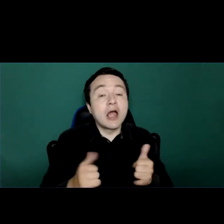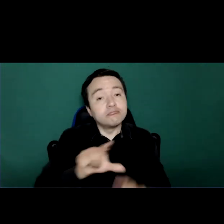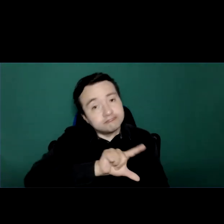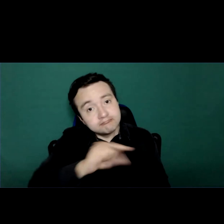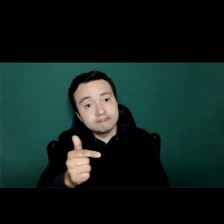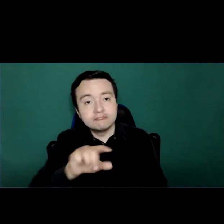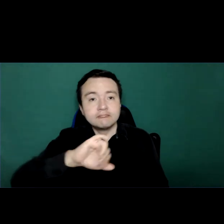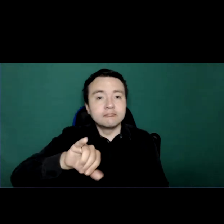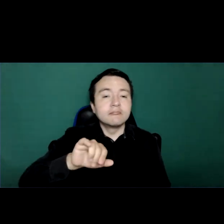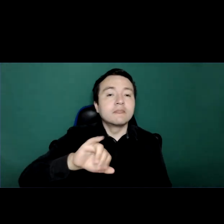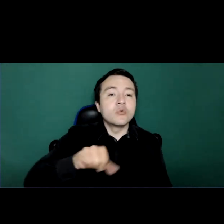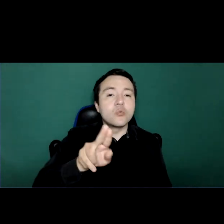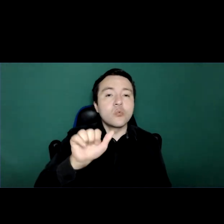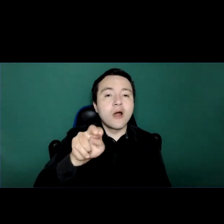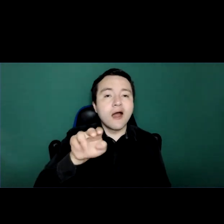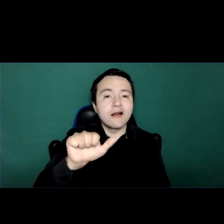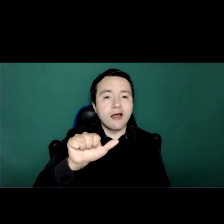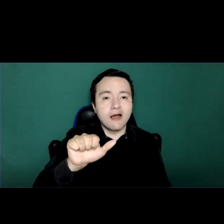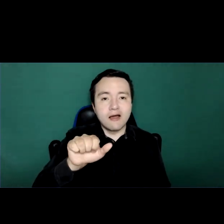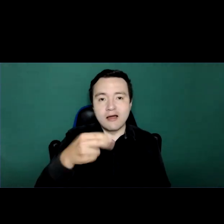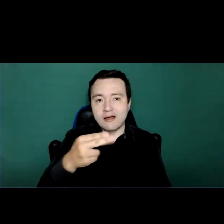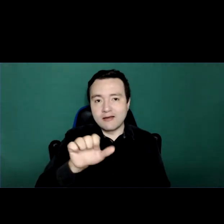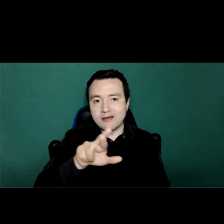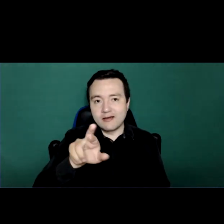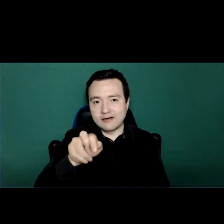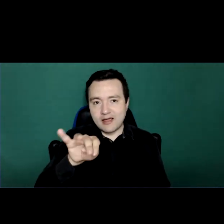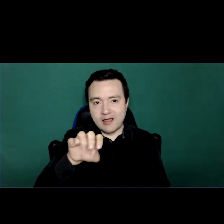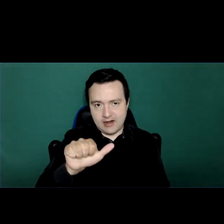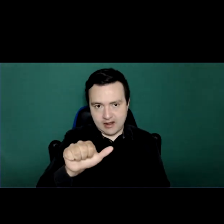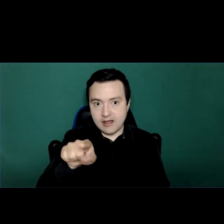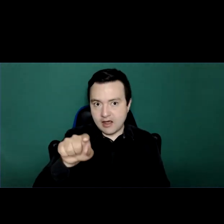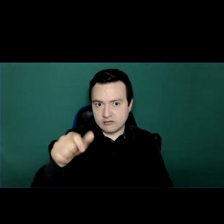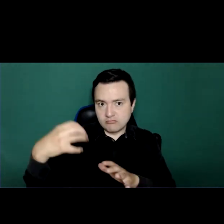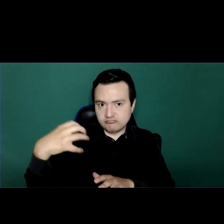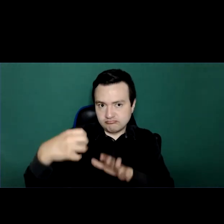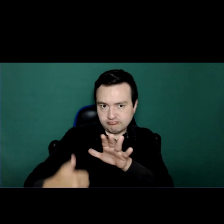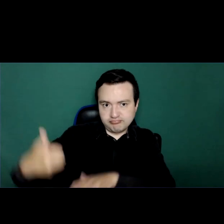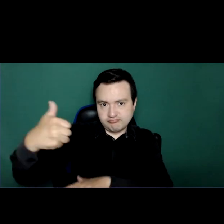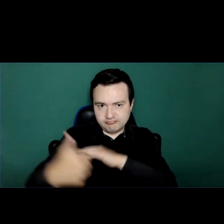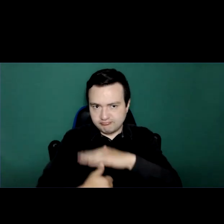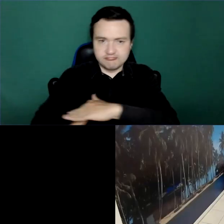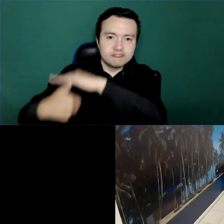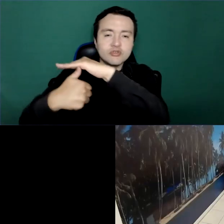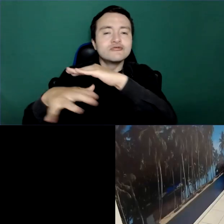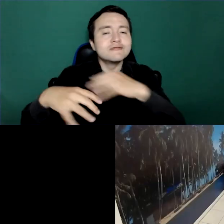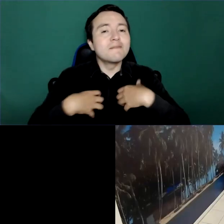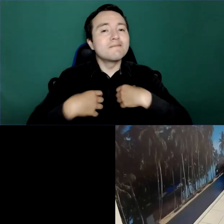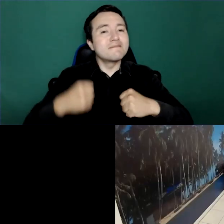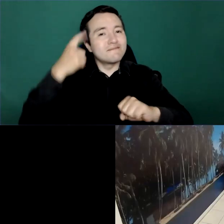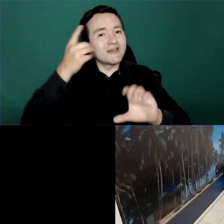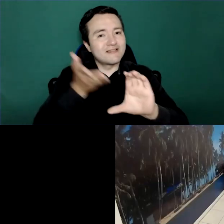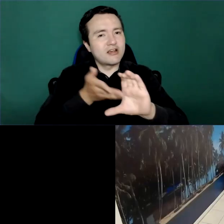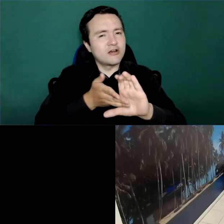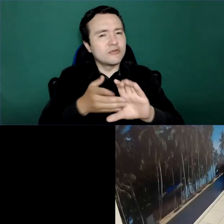Director of Health at the Ministry of Health of Panama. She's a psychiatrist with a doctorate in clinical sciences and specialised in addiction.